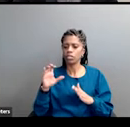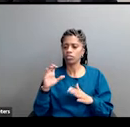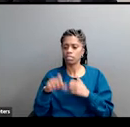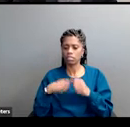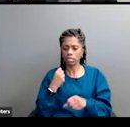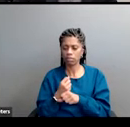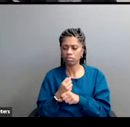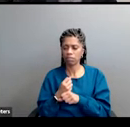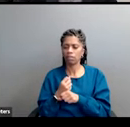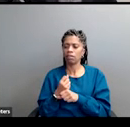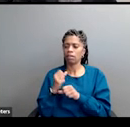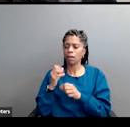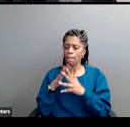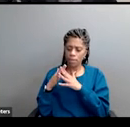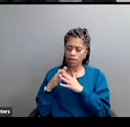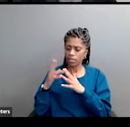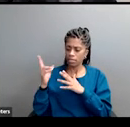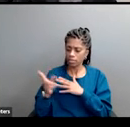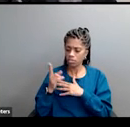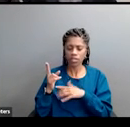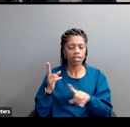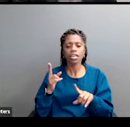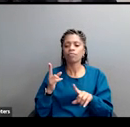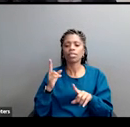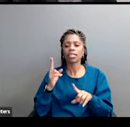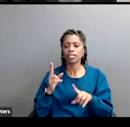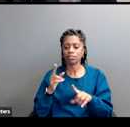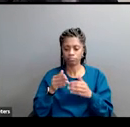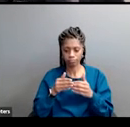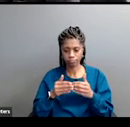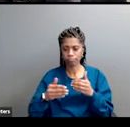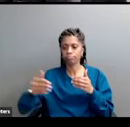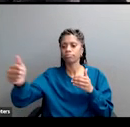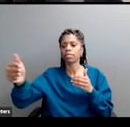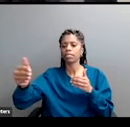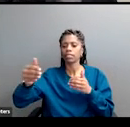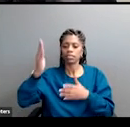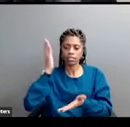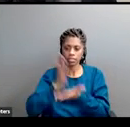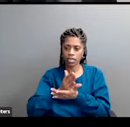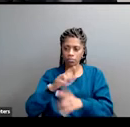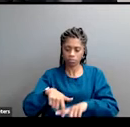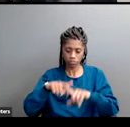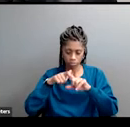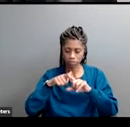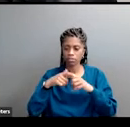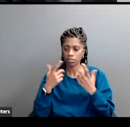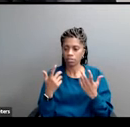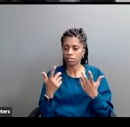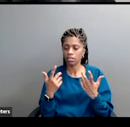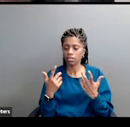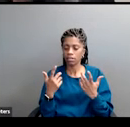powers of the federal government to end poverty for everybody in the country and he won in a landslide